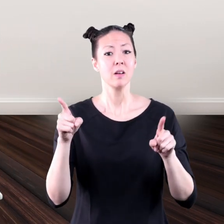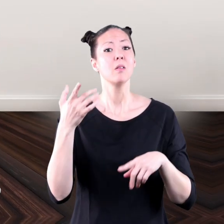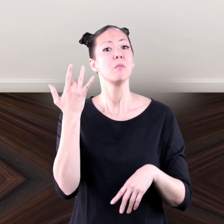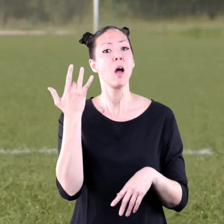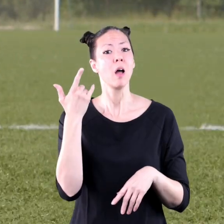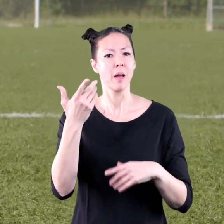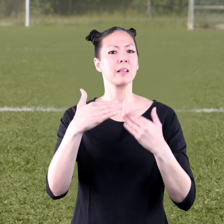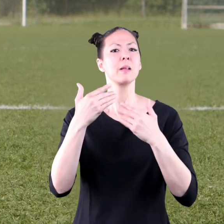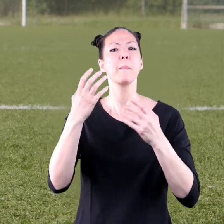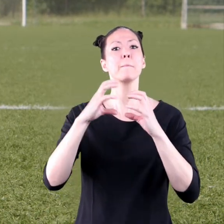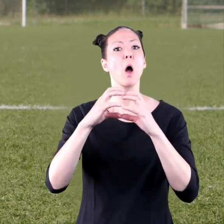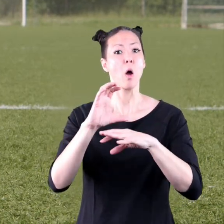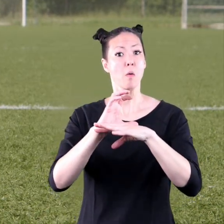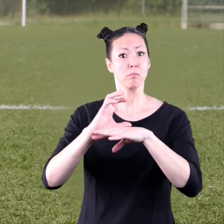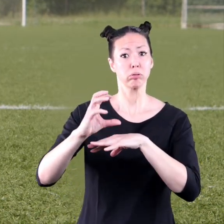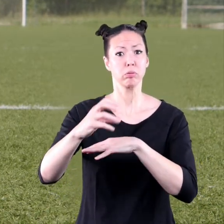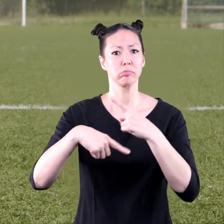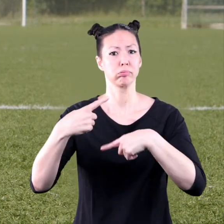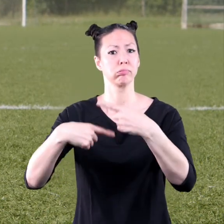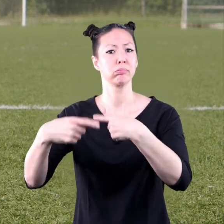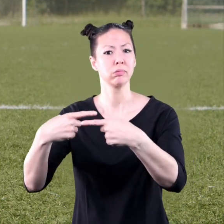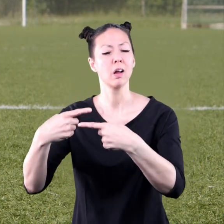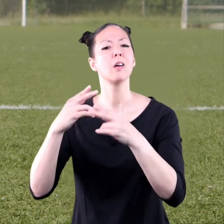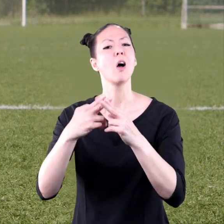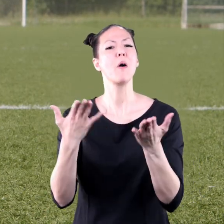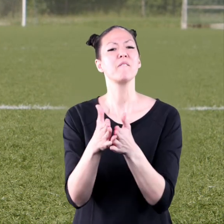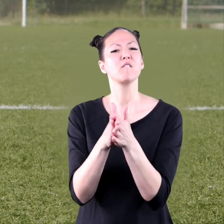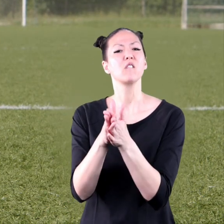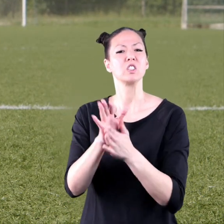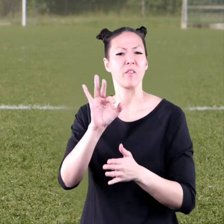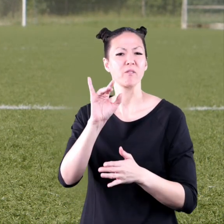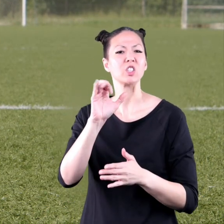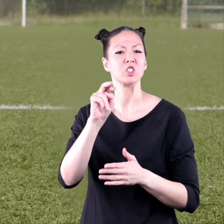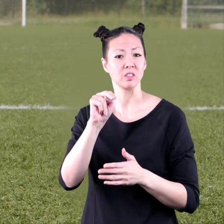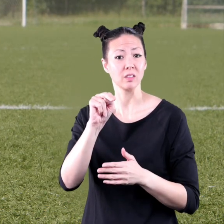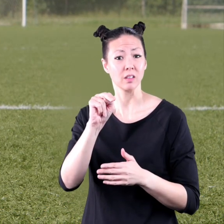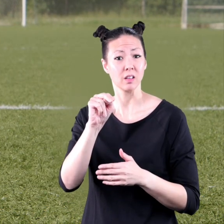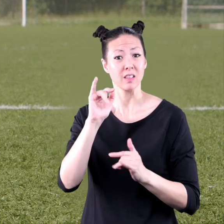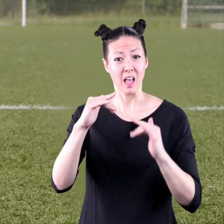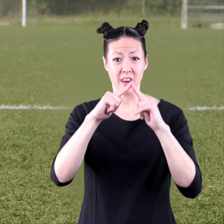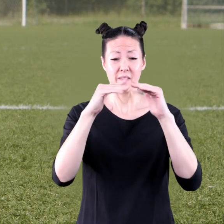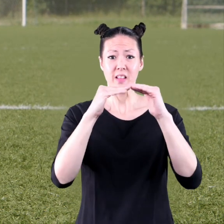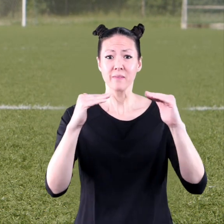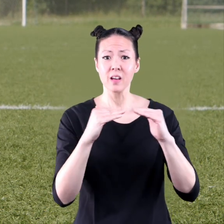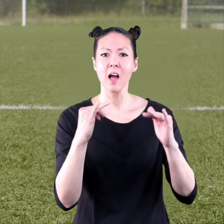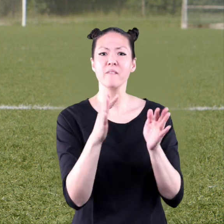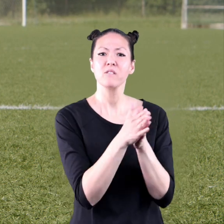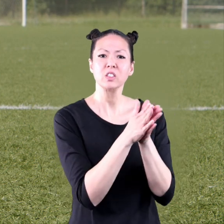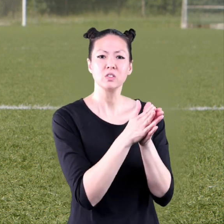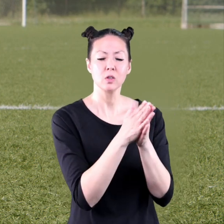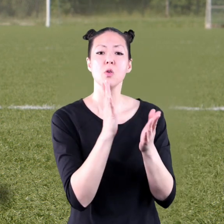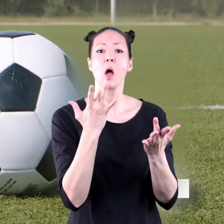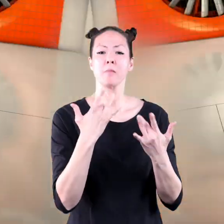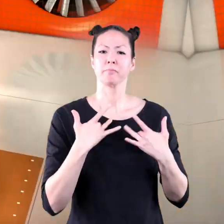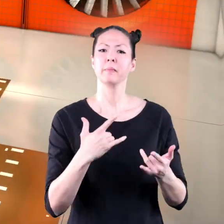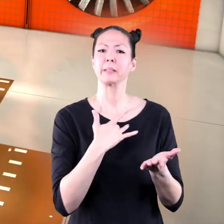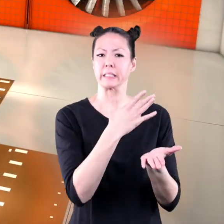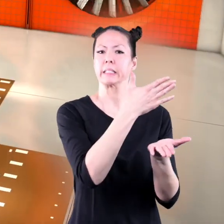moving object, like a ball rolling along a level's surface, will eventually slow down and stop due to friction.